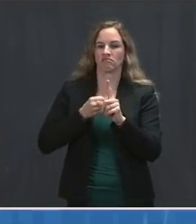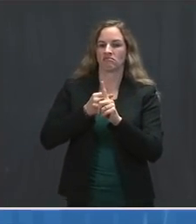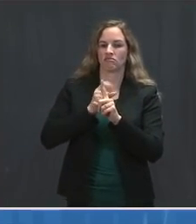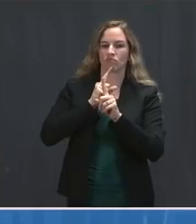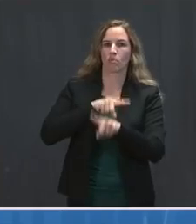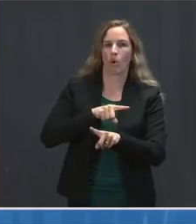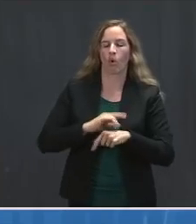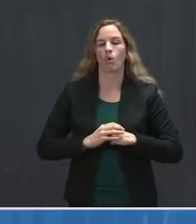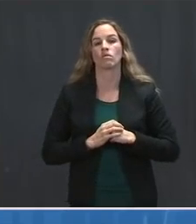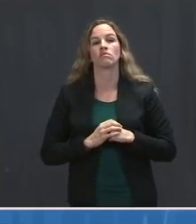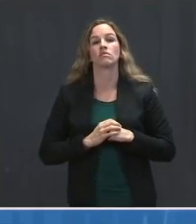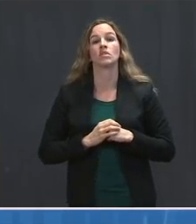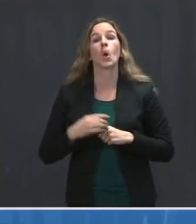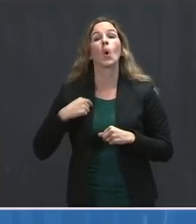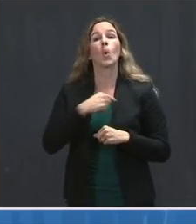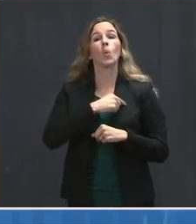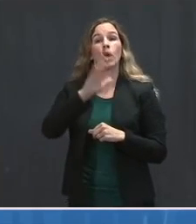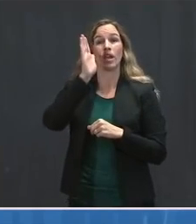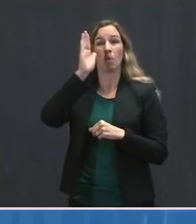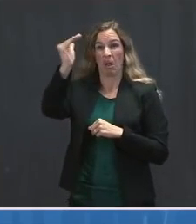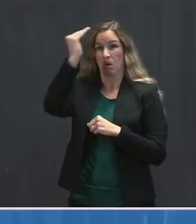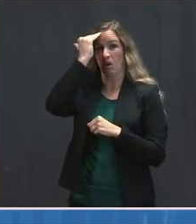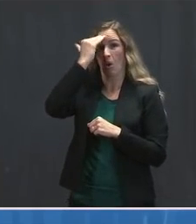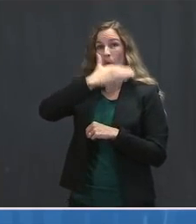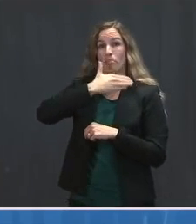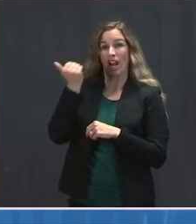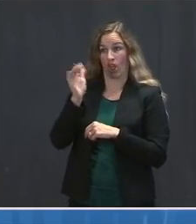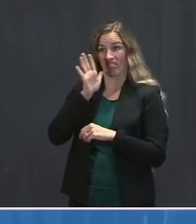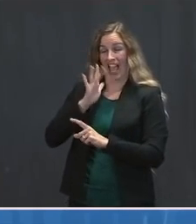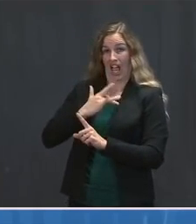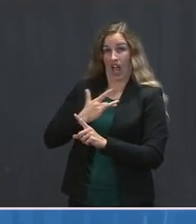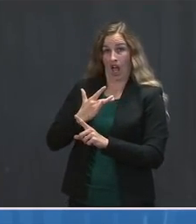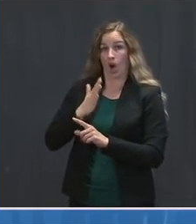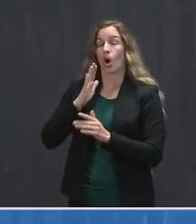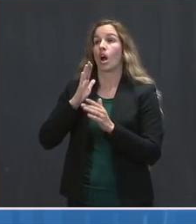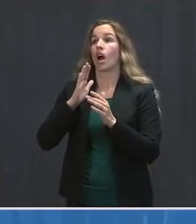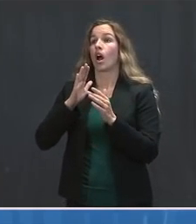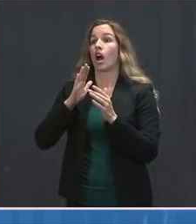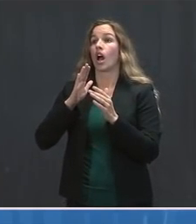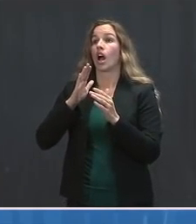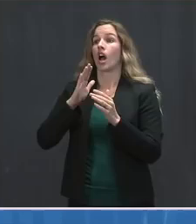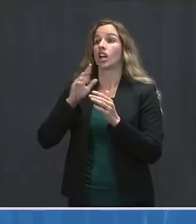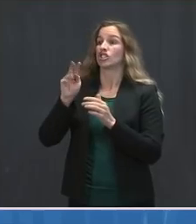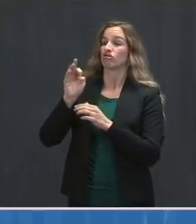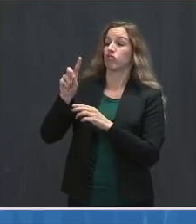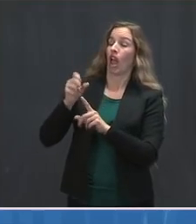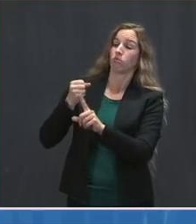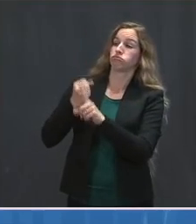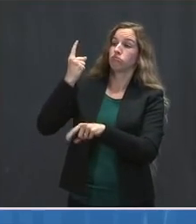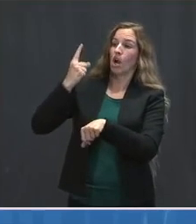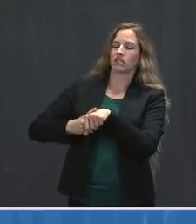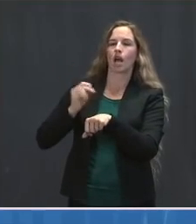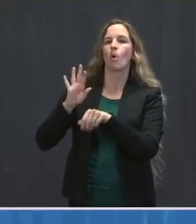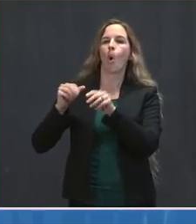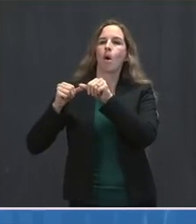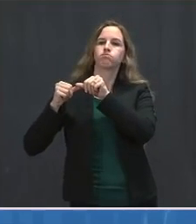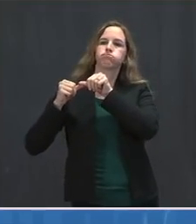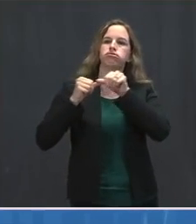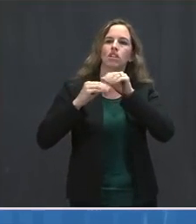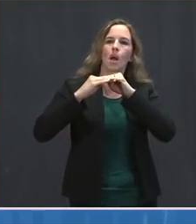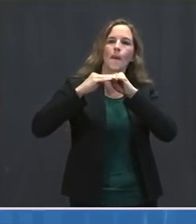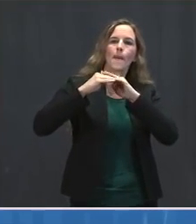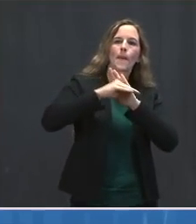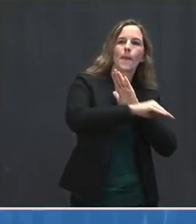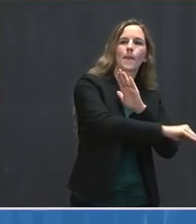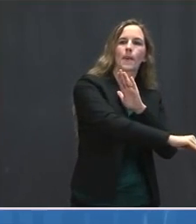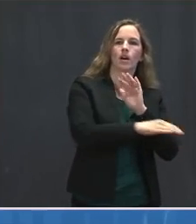As such, we will know better if this trend becomes a stable downward slope over the next week. While the data are moving